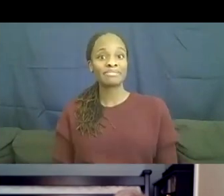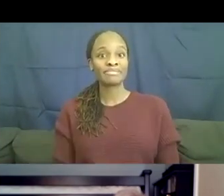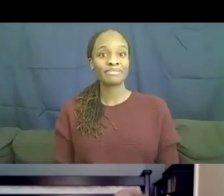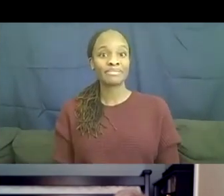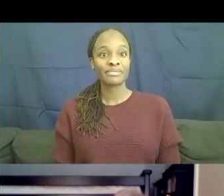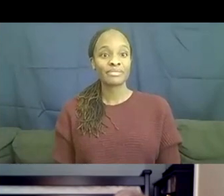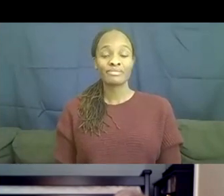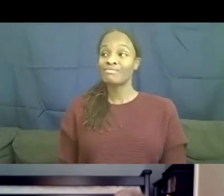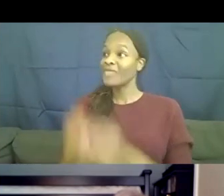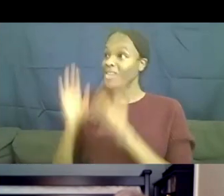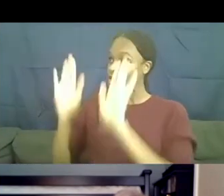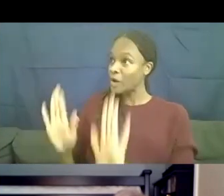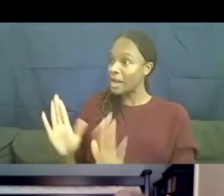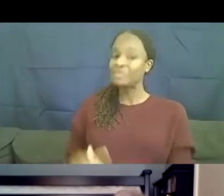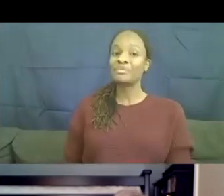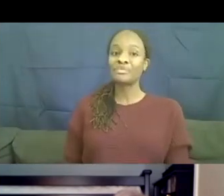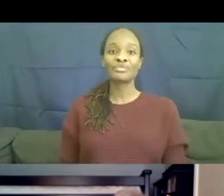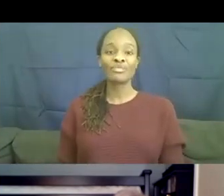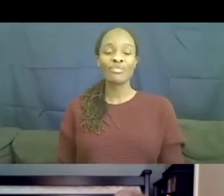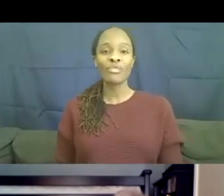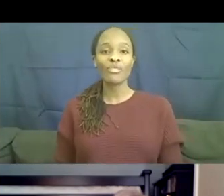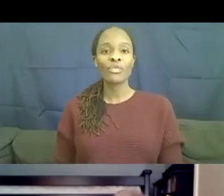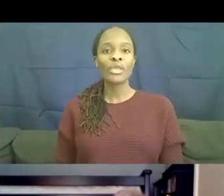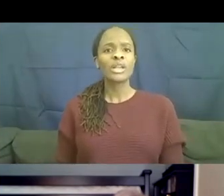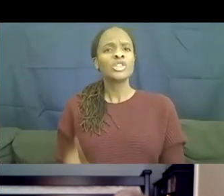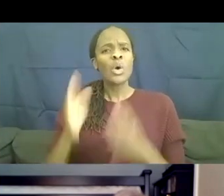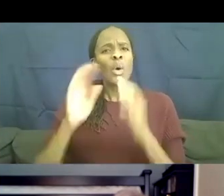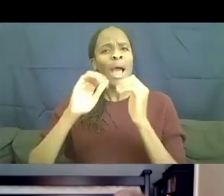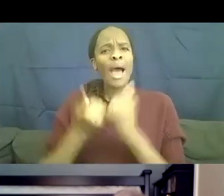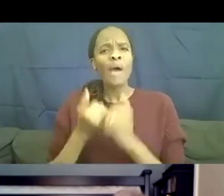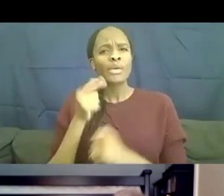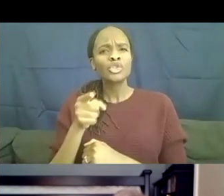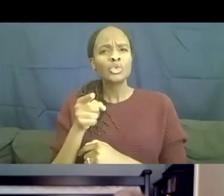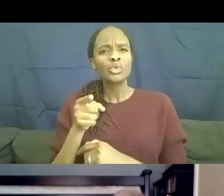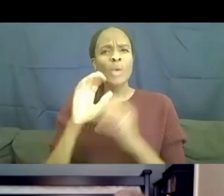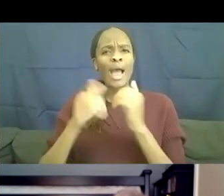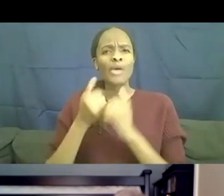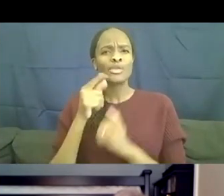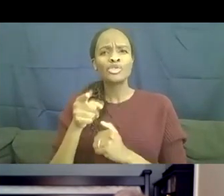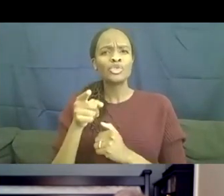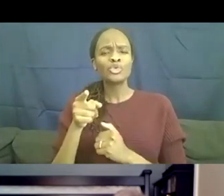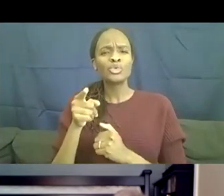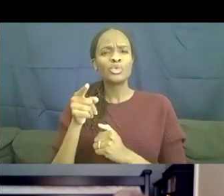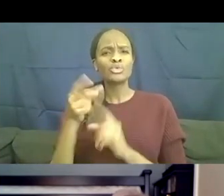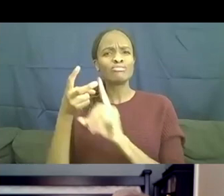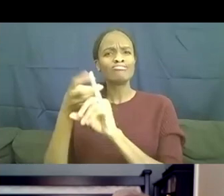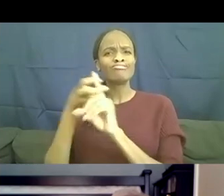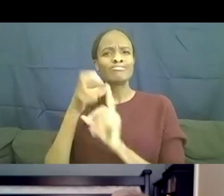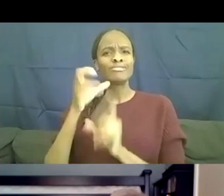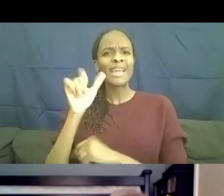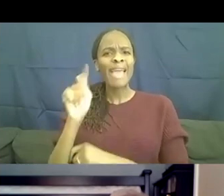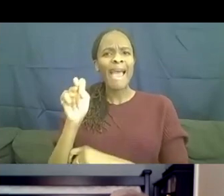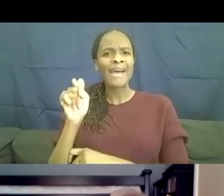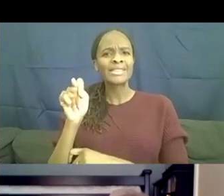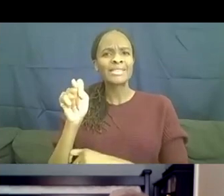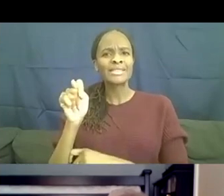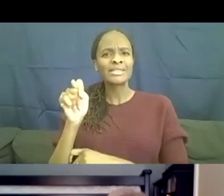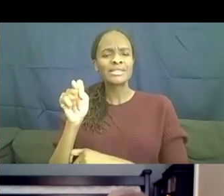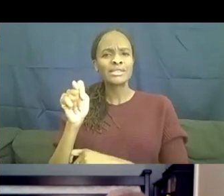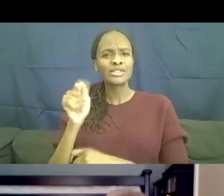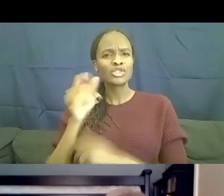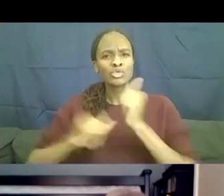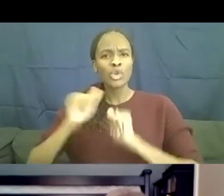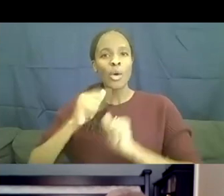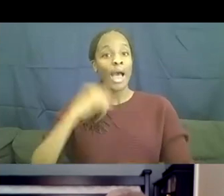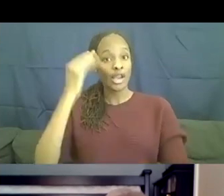That's great. And how did you, um, how did you go about casting the series? Um, I know